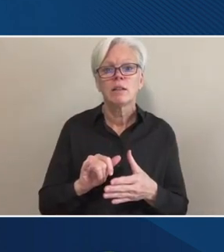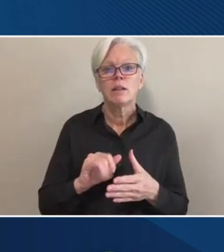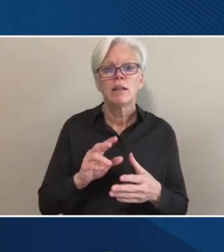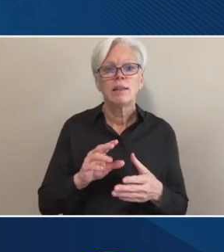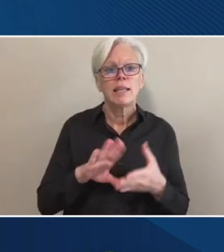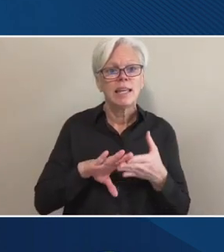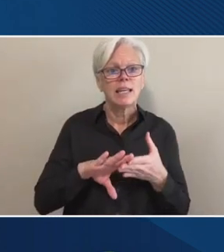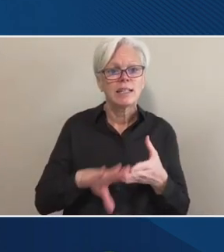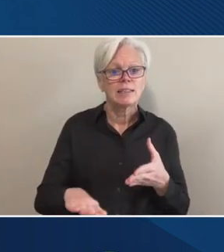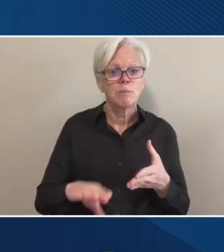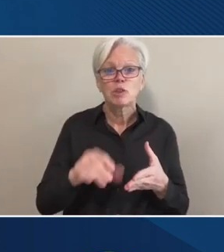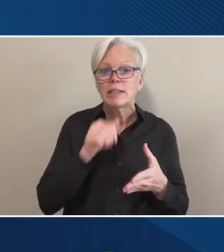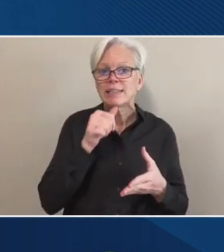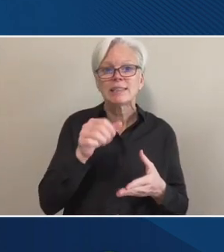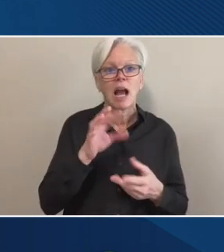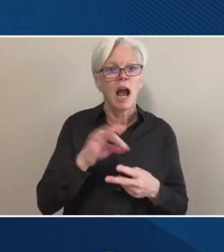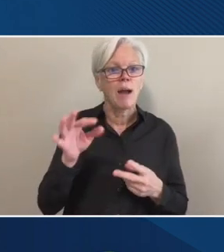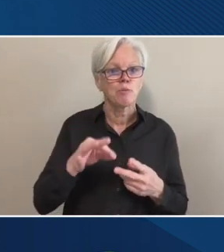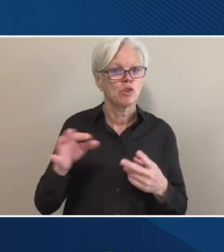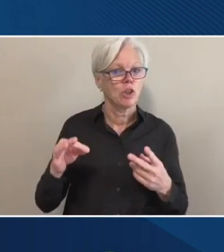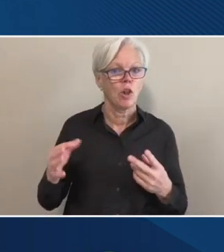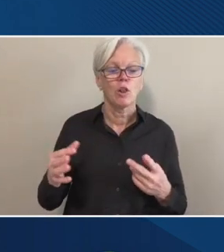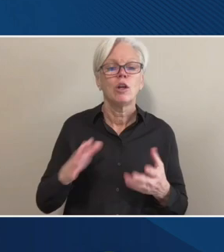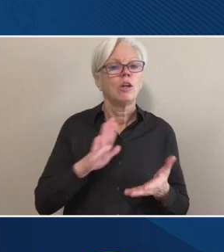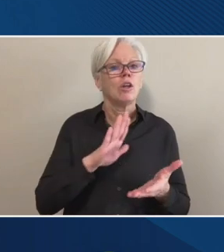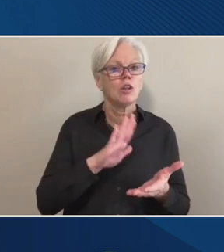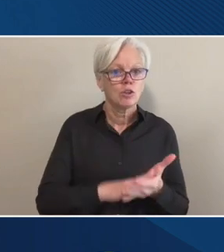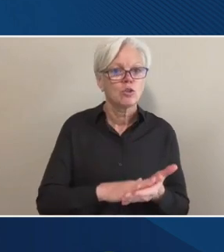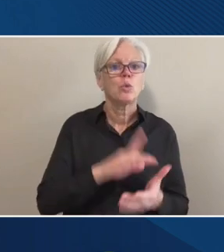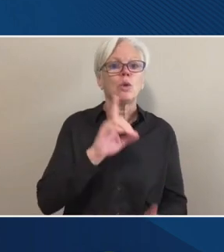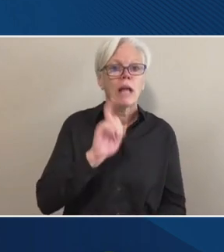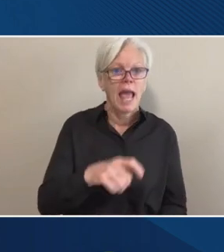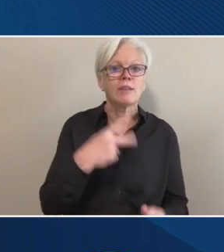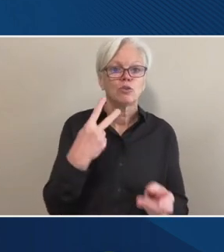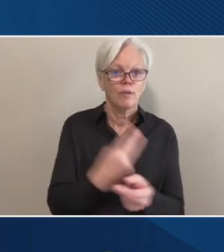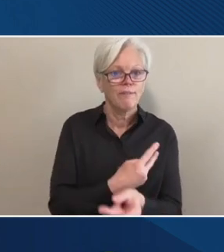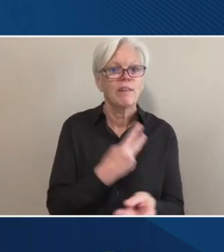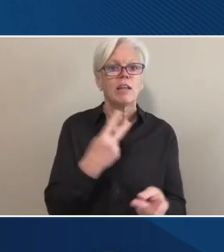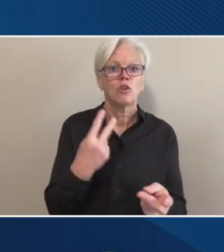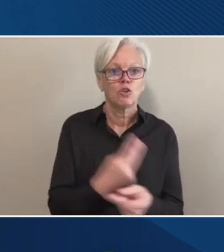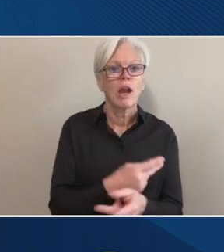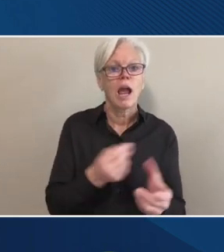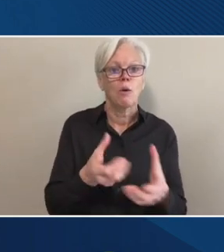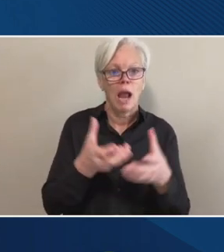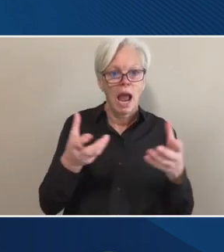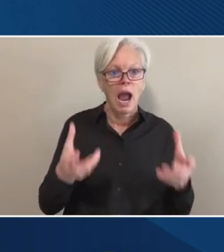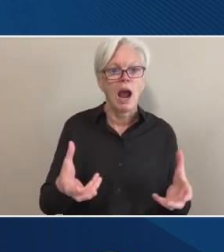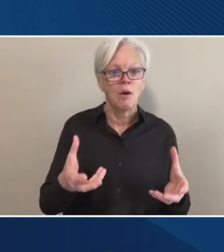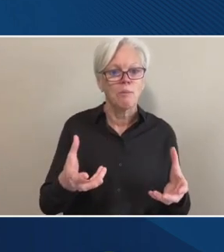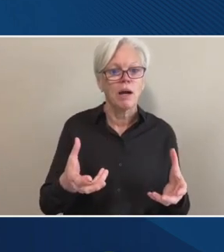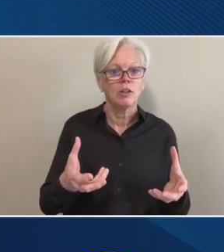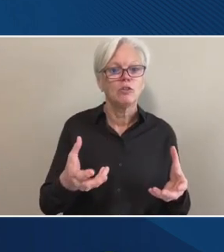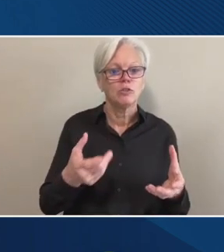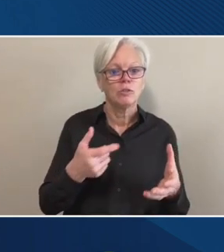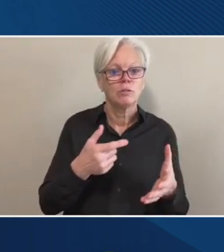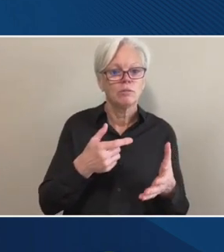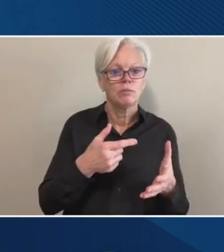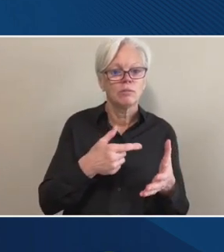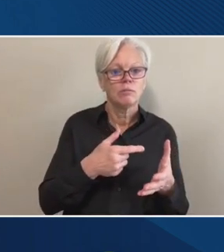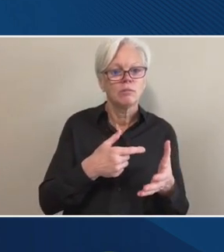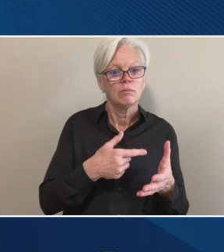not optional. So the school does have to figure out how much of its payment period each module